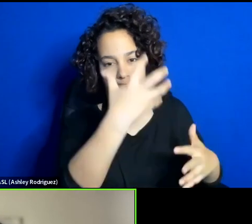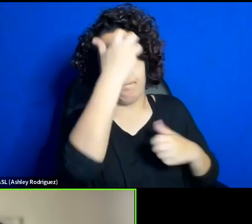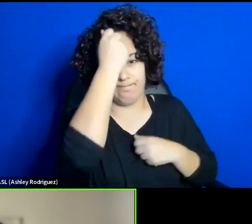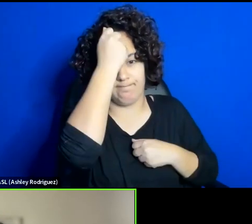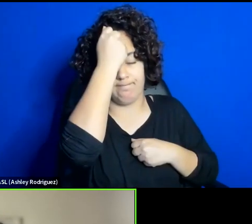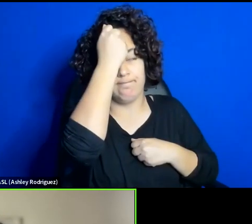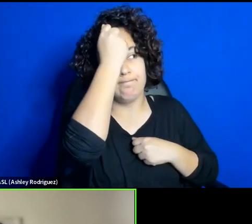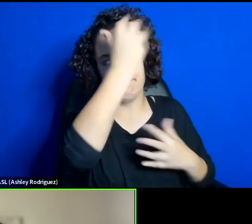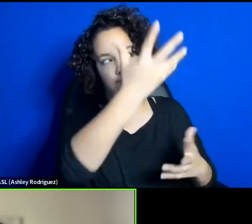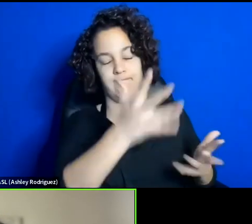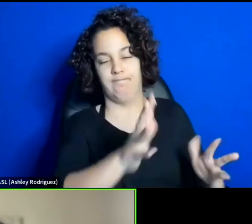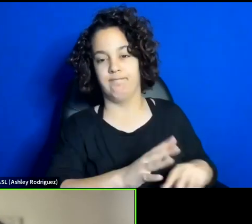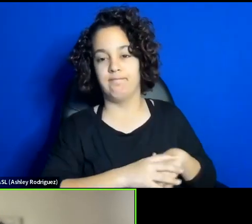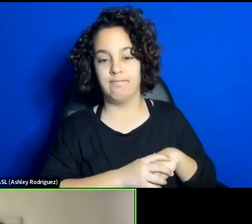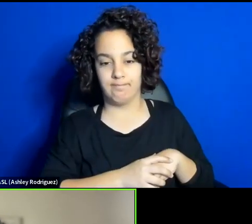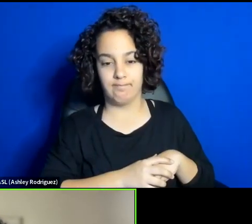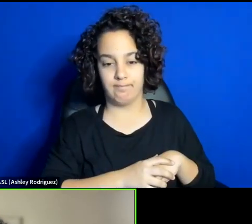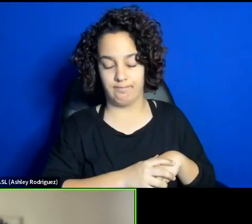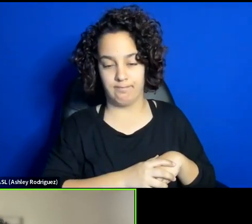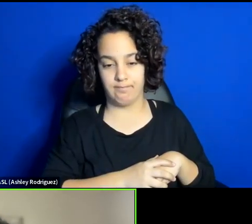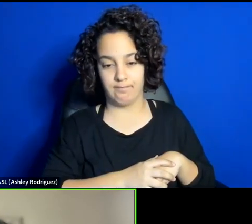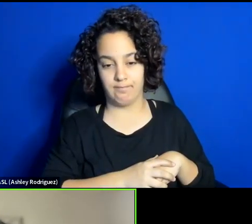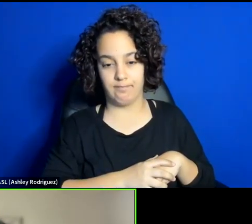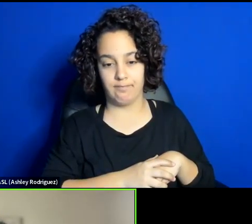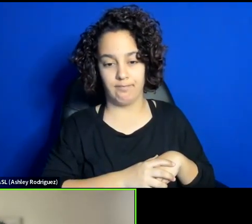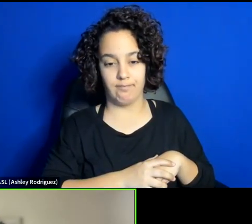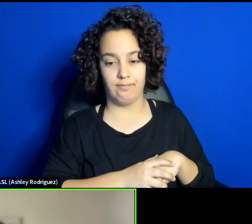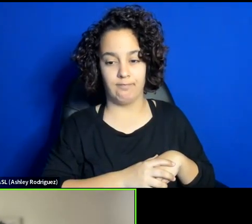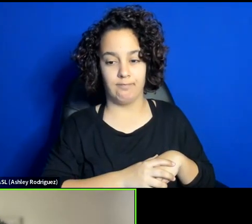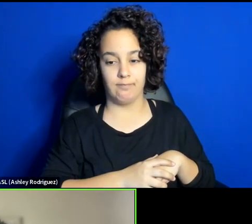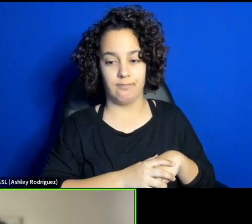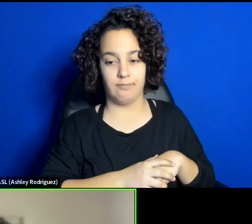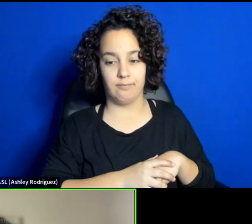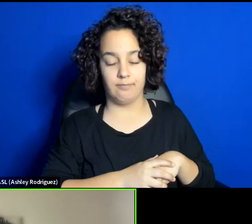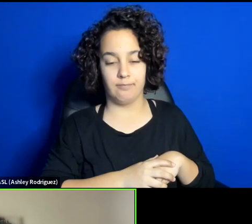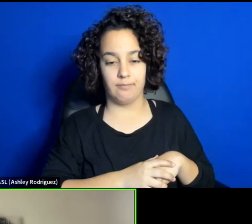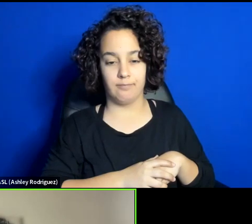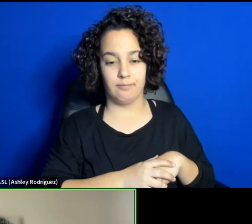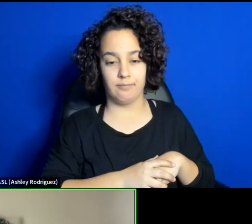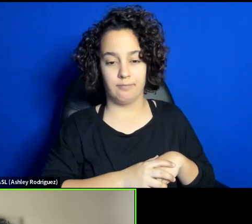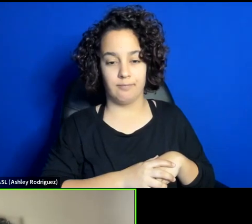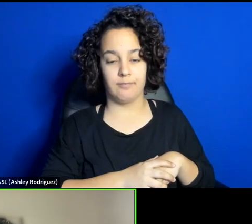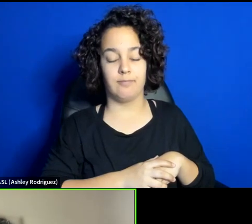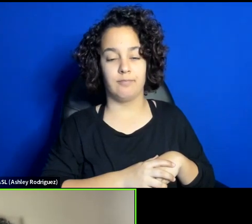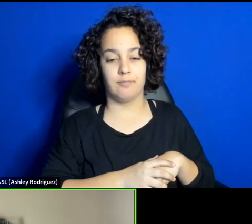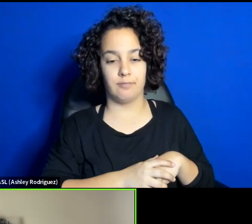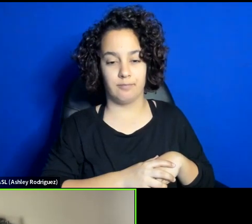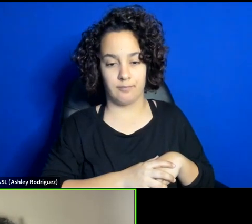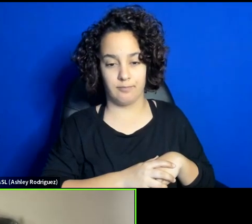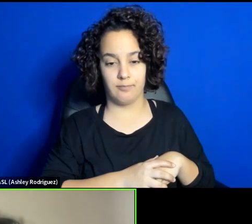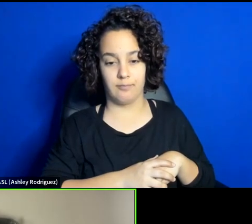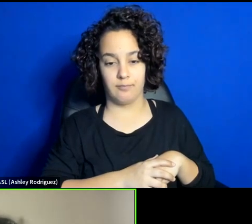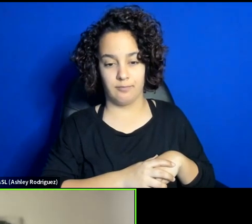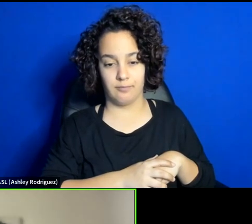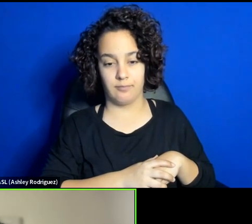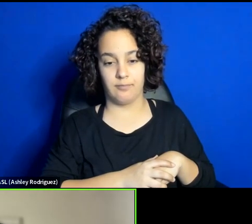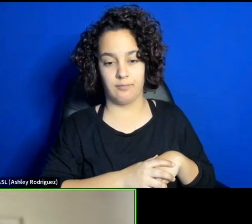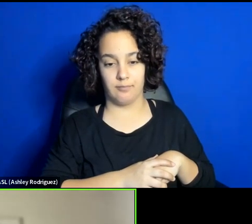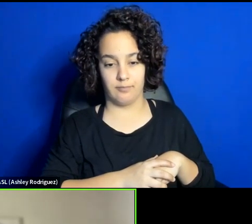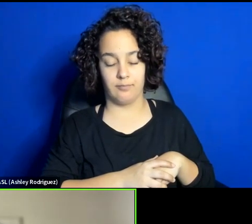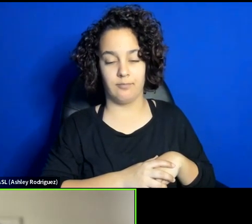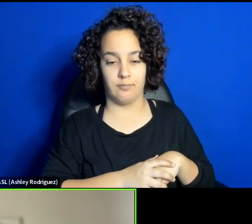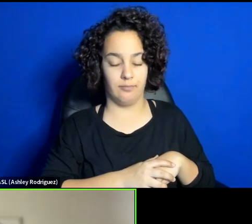not reproducing or remodeling or going after the models of